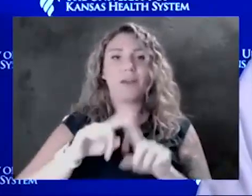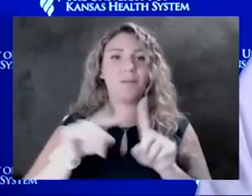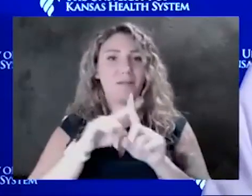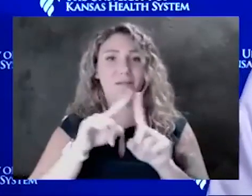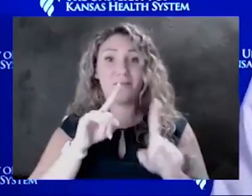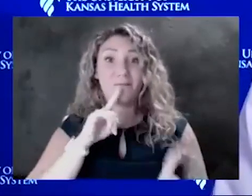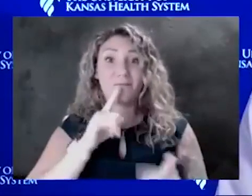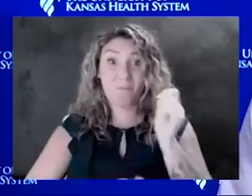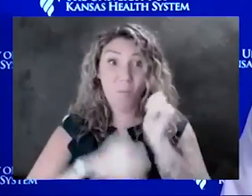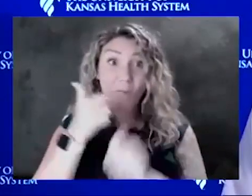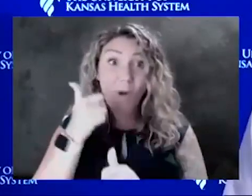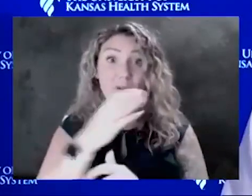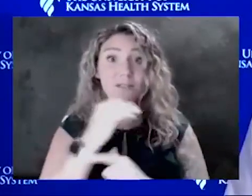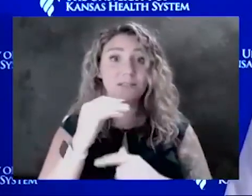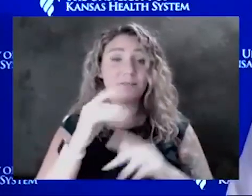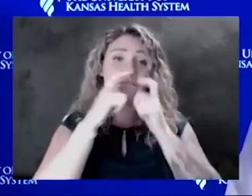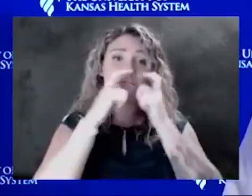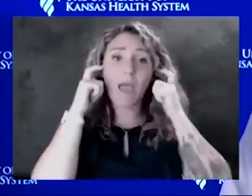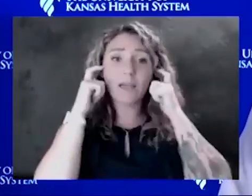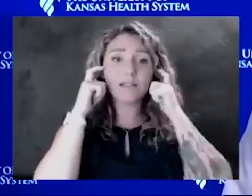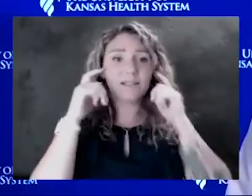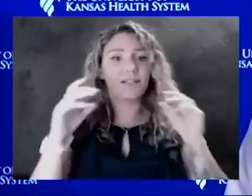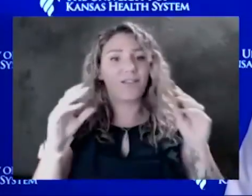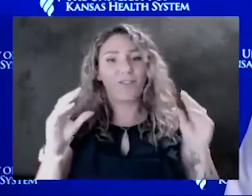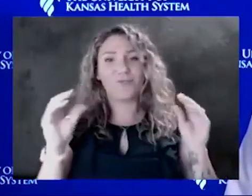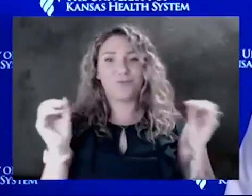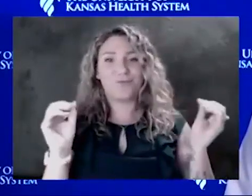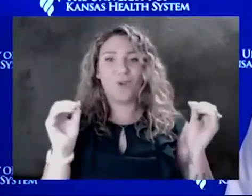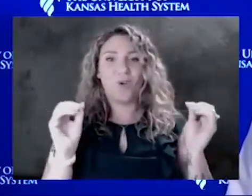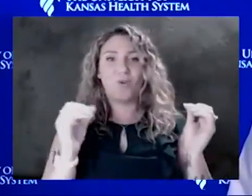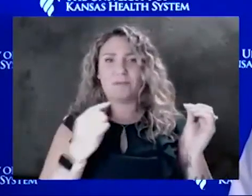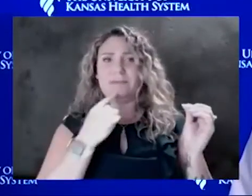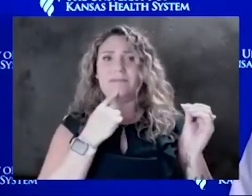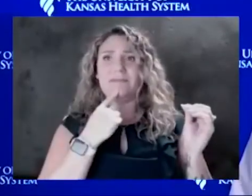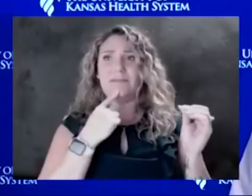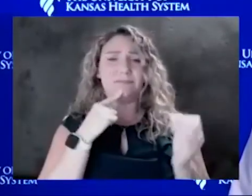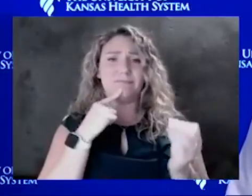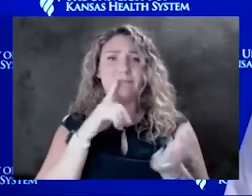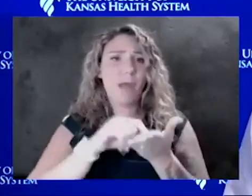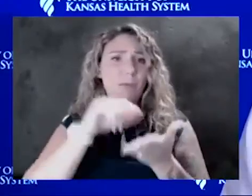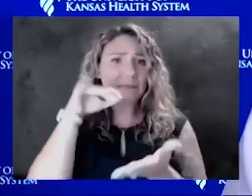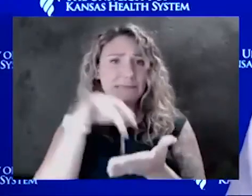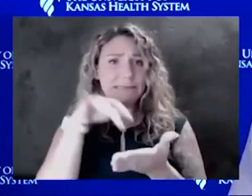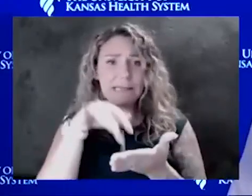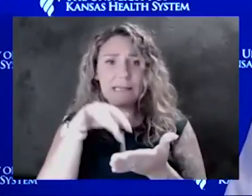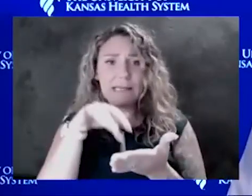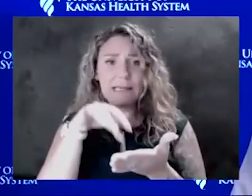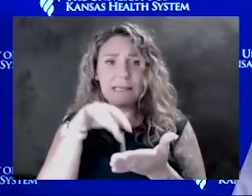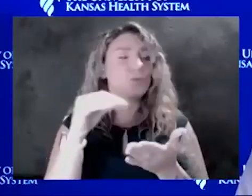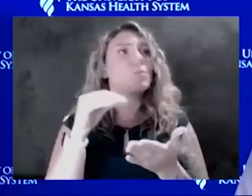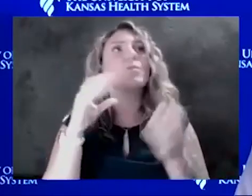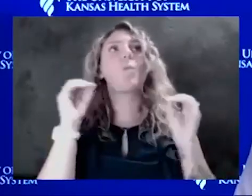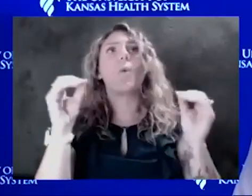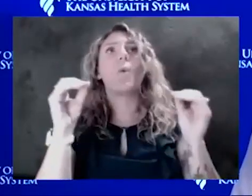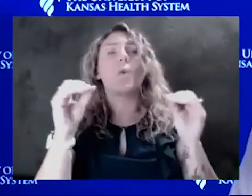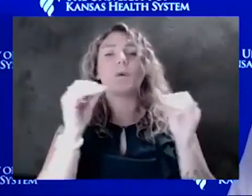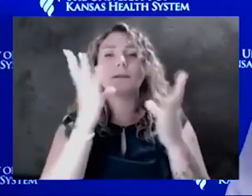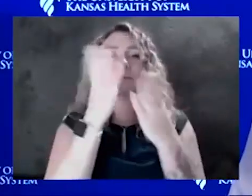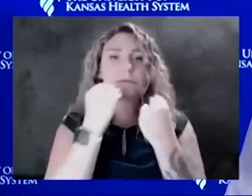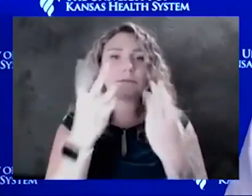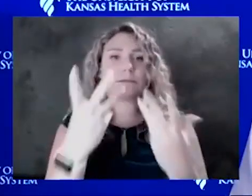masking, there is no significant published studies. There is no significant data saying that masking on children